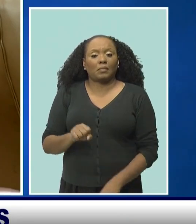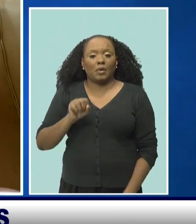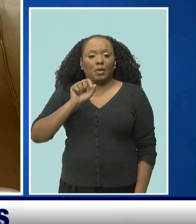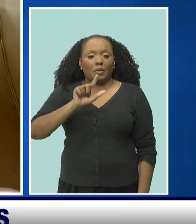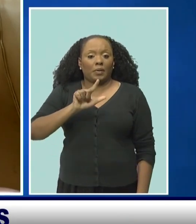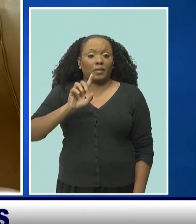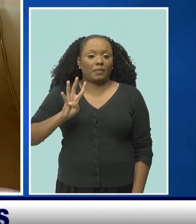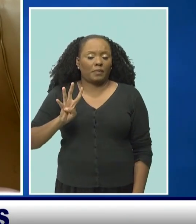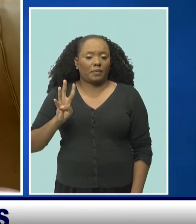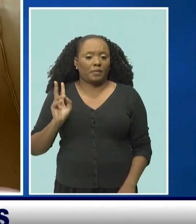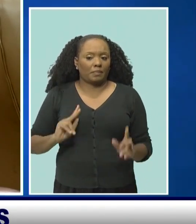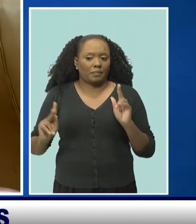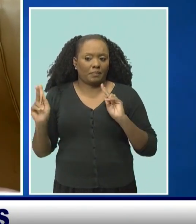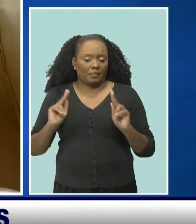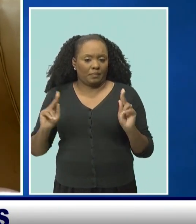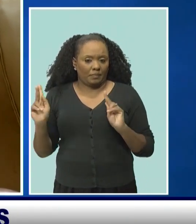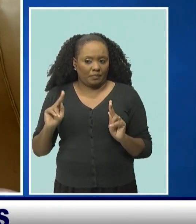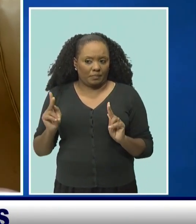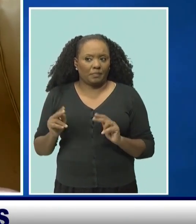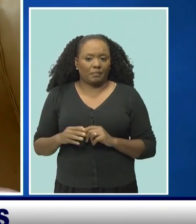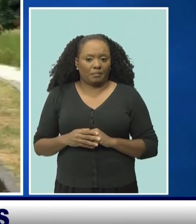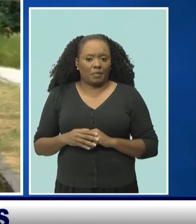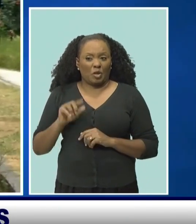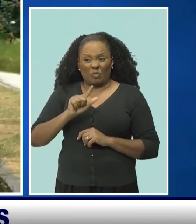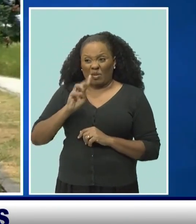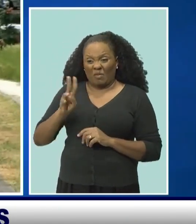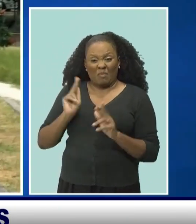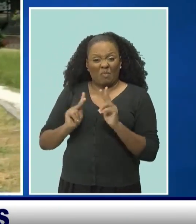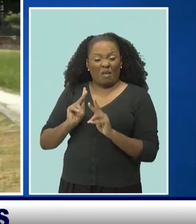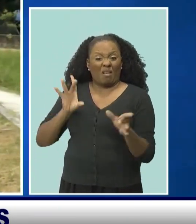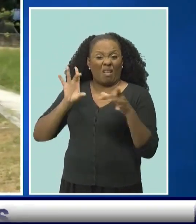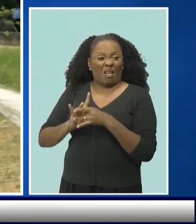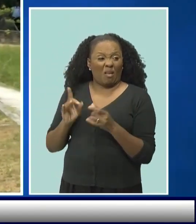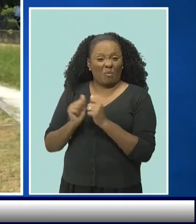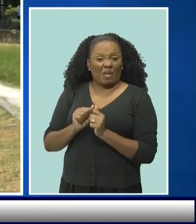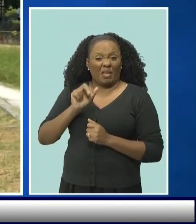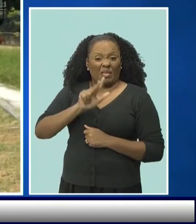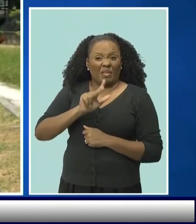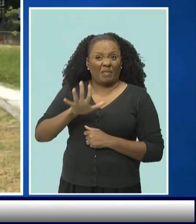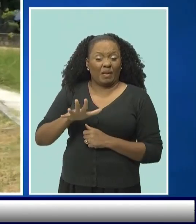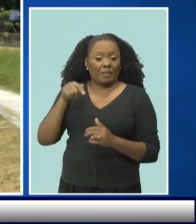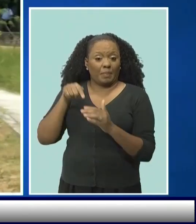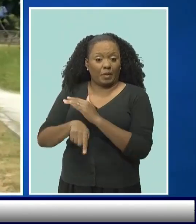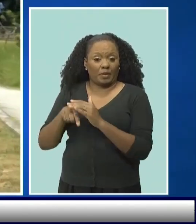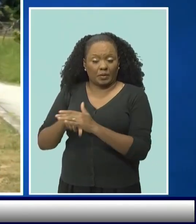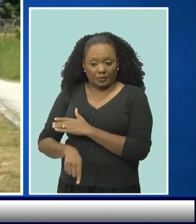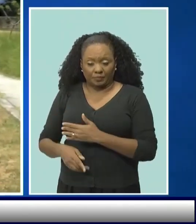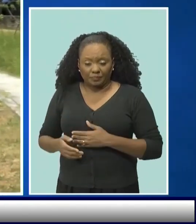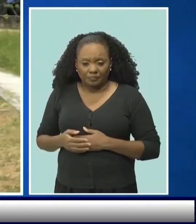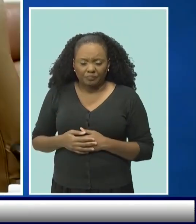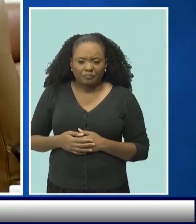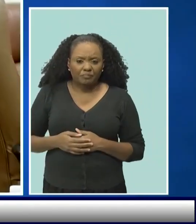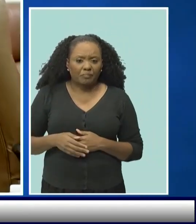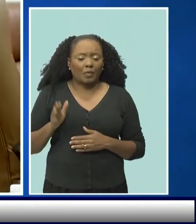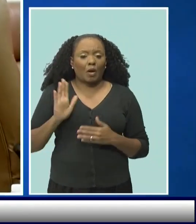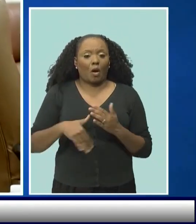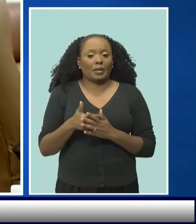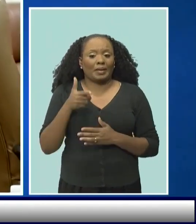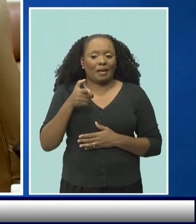persons in connection with those 35 murders. When we look at the firearm cases,